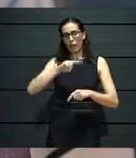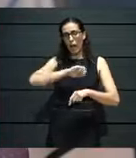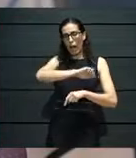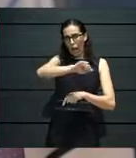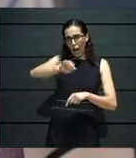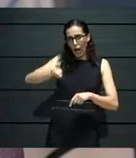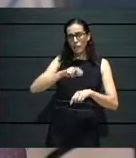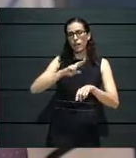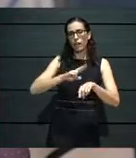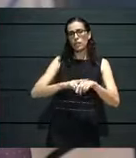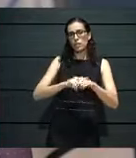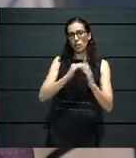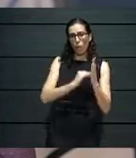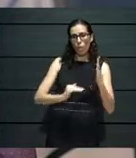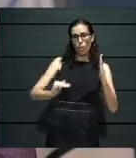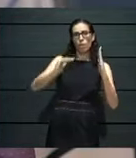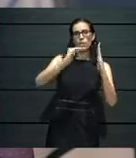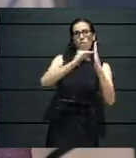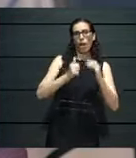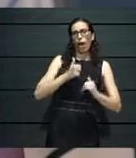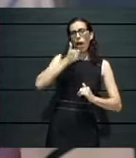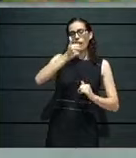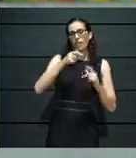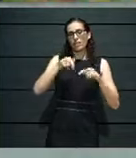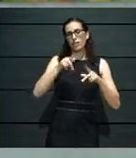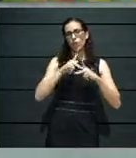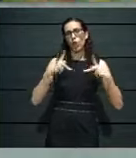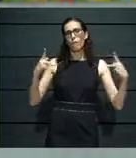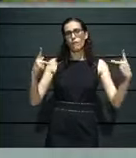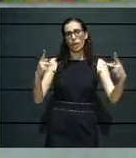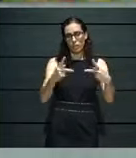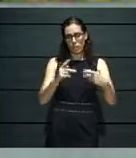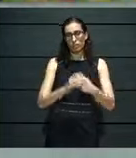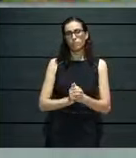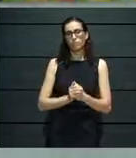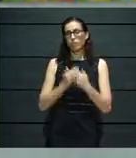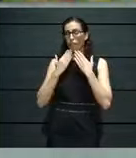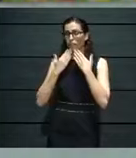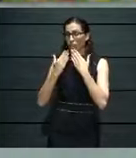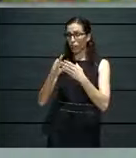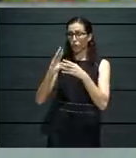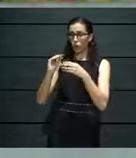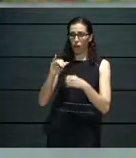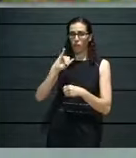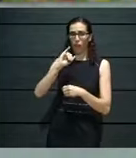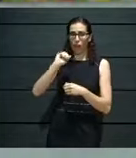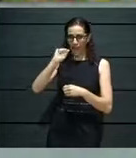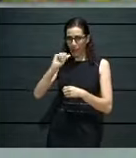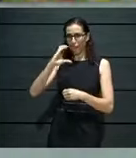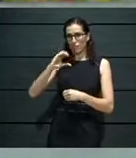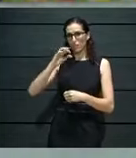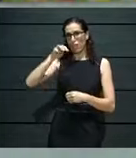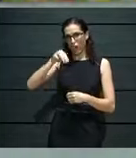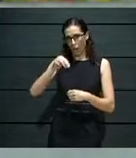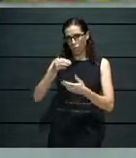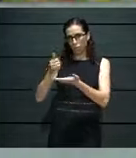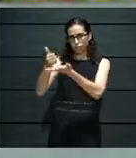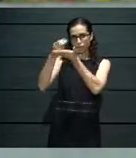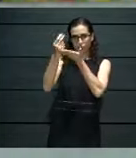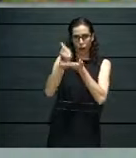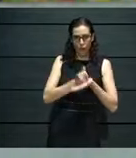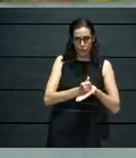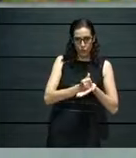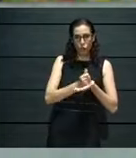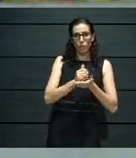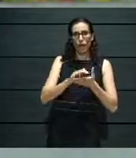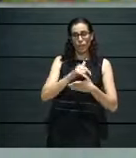jihduf livell differenti tan il-festival li namlu. Thanks to the ICO in collaboration with the ACM and the VCA specifically, because we are